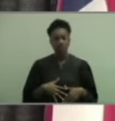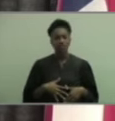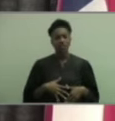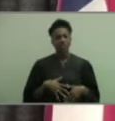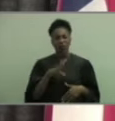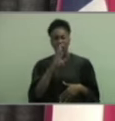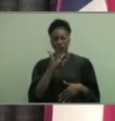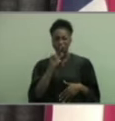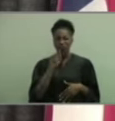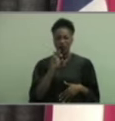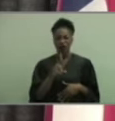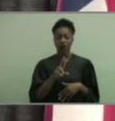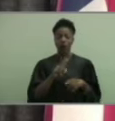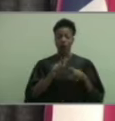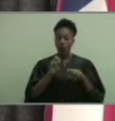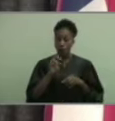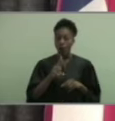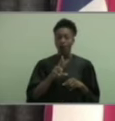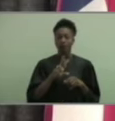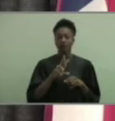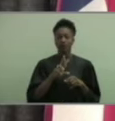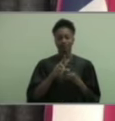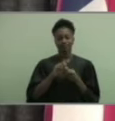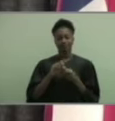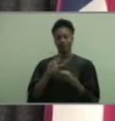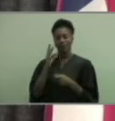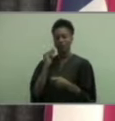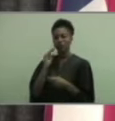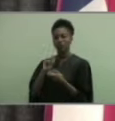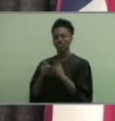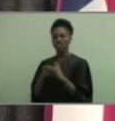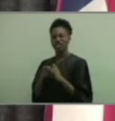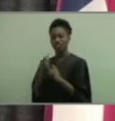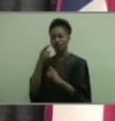this experience and let it change you for the better.